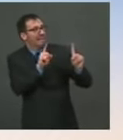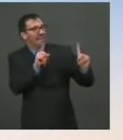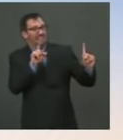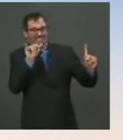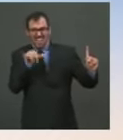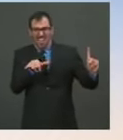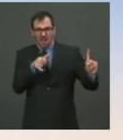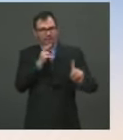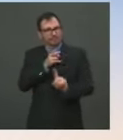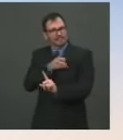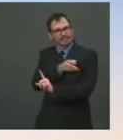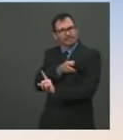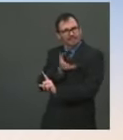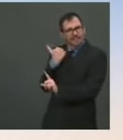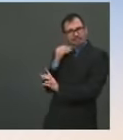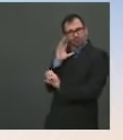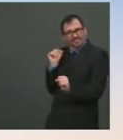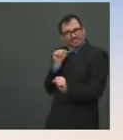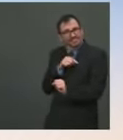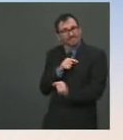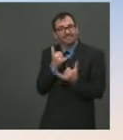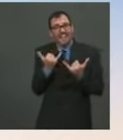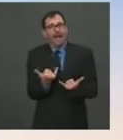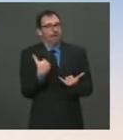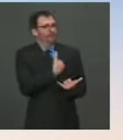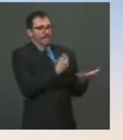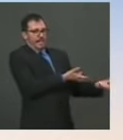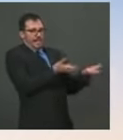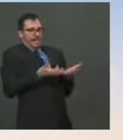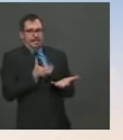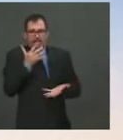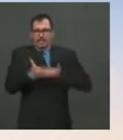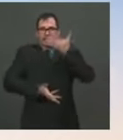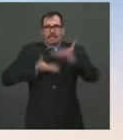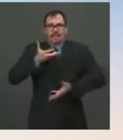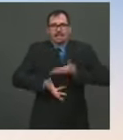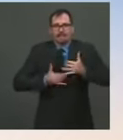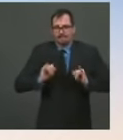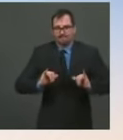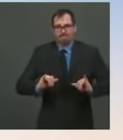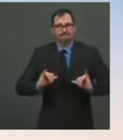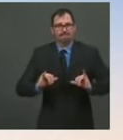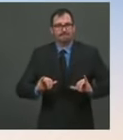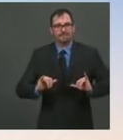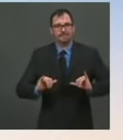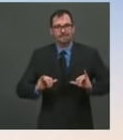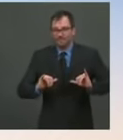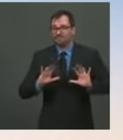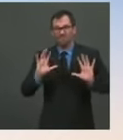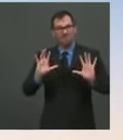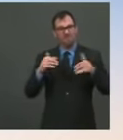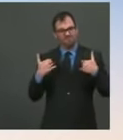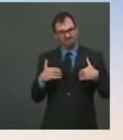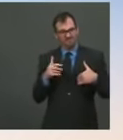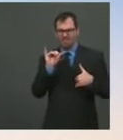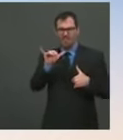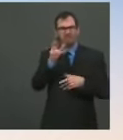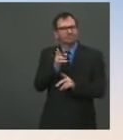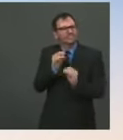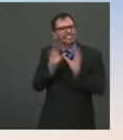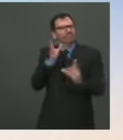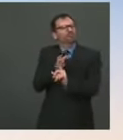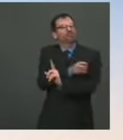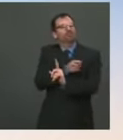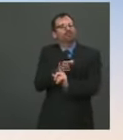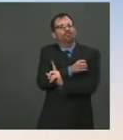This is what we're trying to deal with here in this administration. So let's be very clear of how we got here and what's happening. Anything